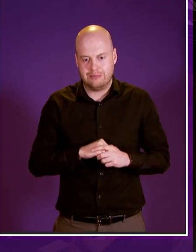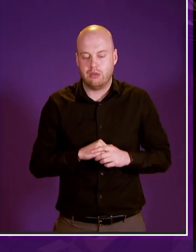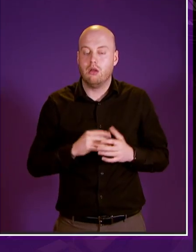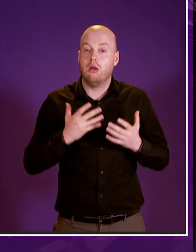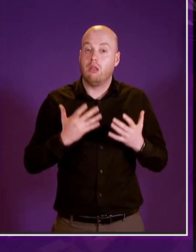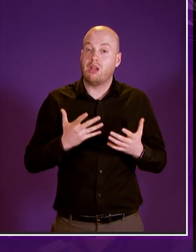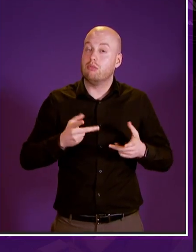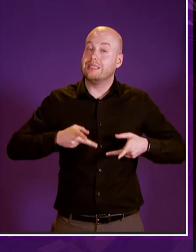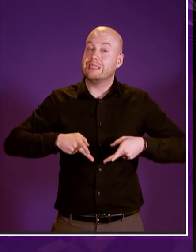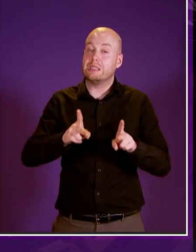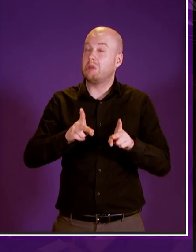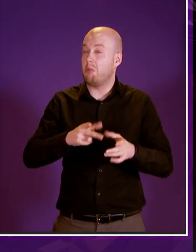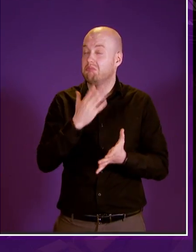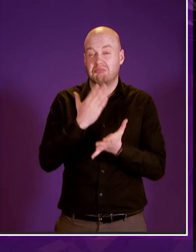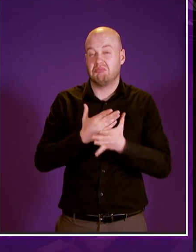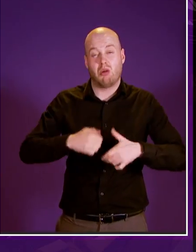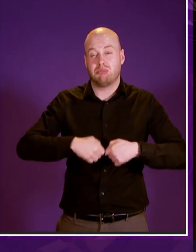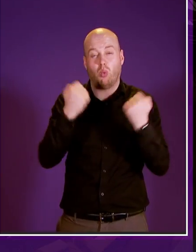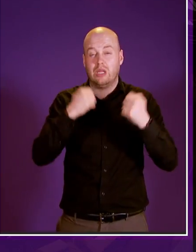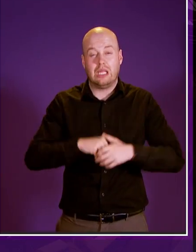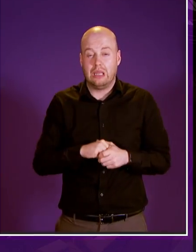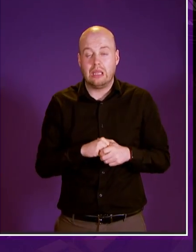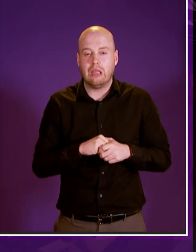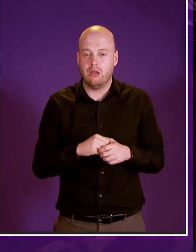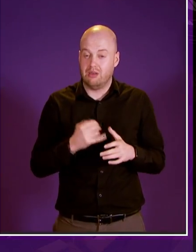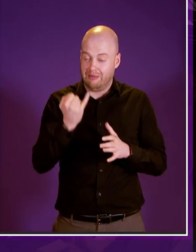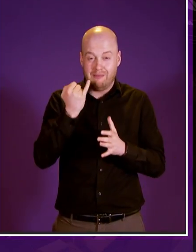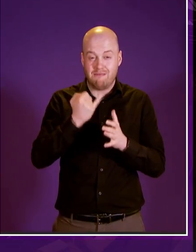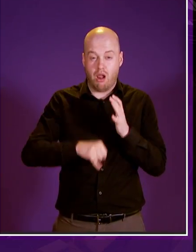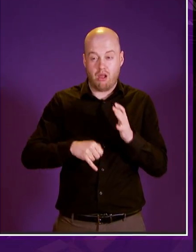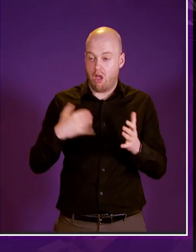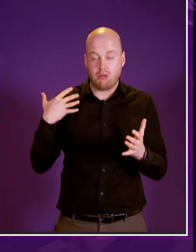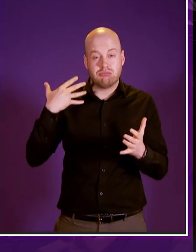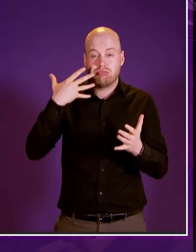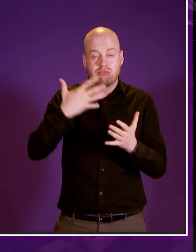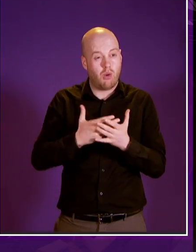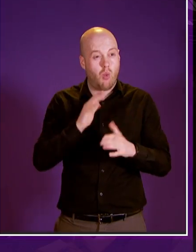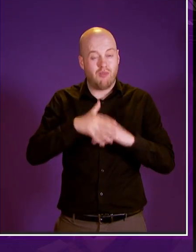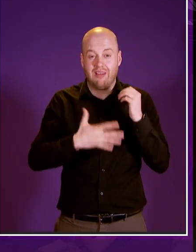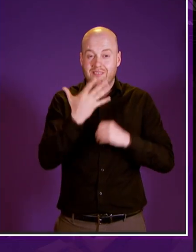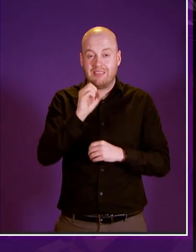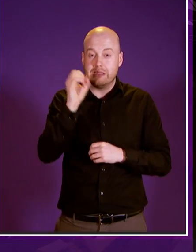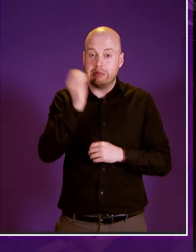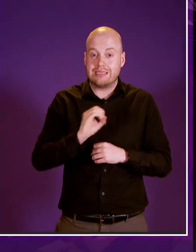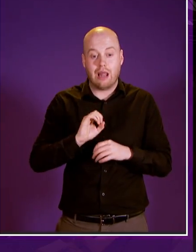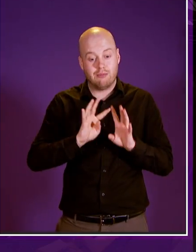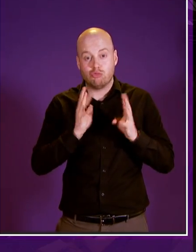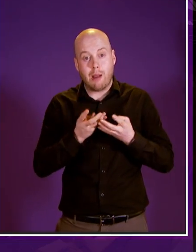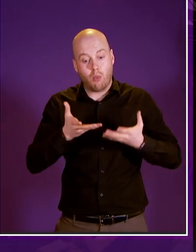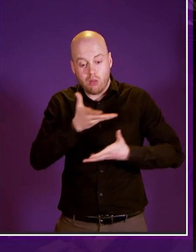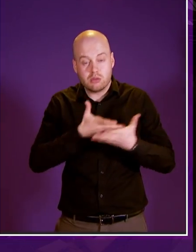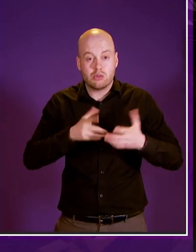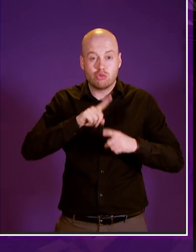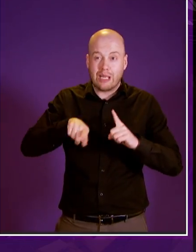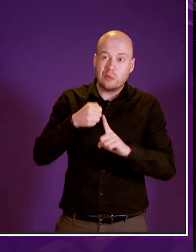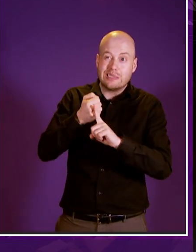system is broken a failure rate where over 50 percent of tribunals i have the decisions overturned is broken and as we